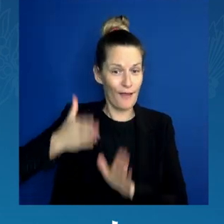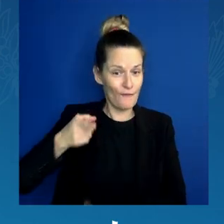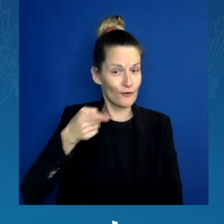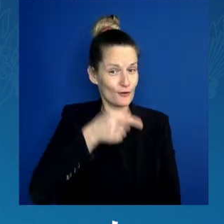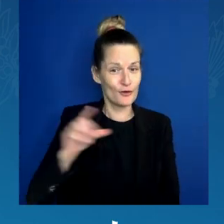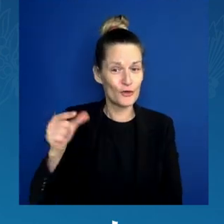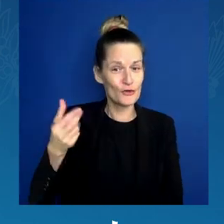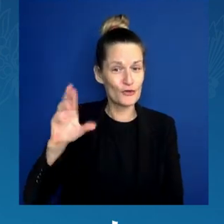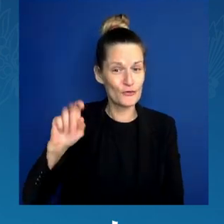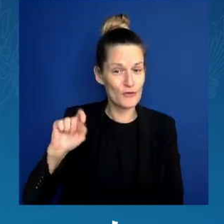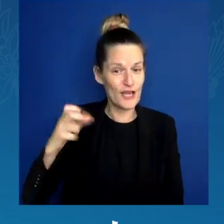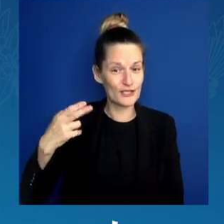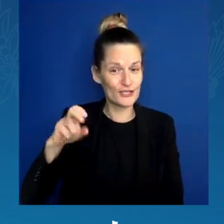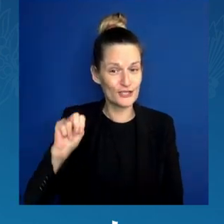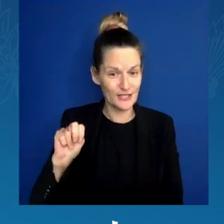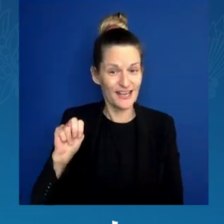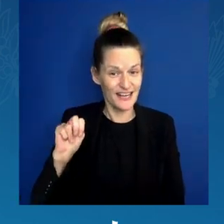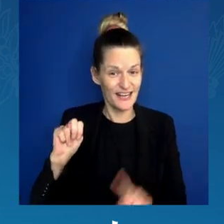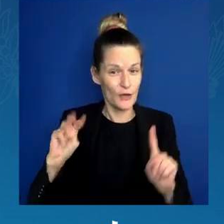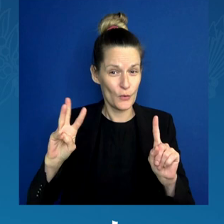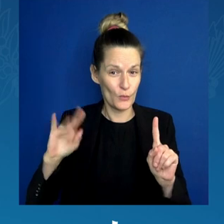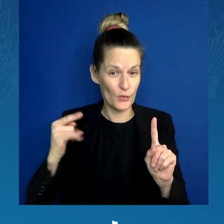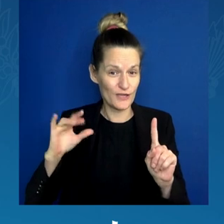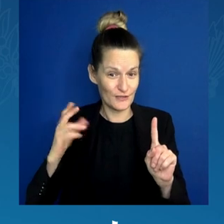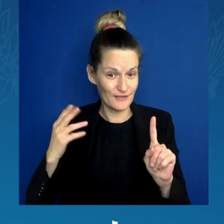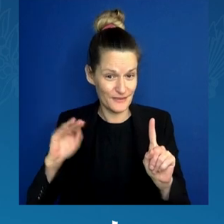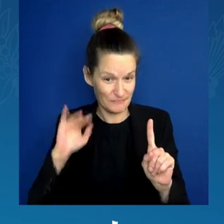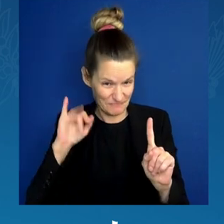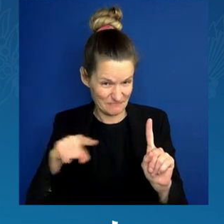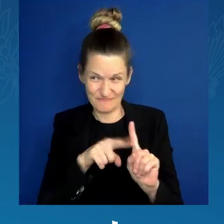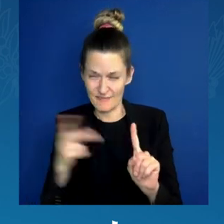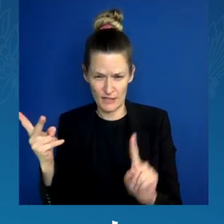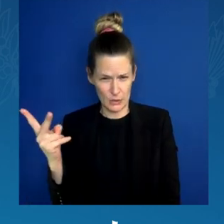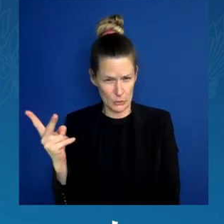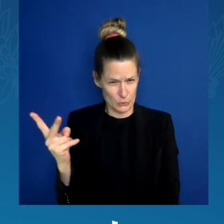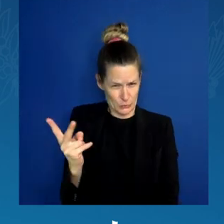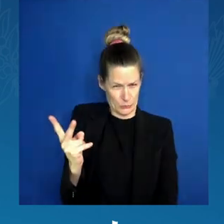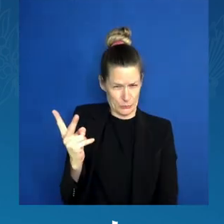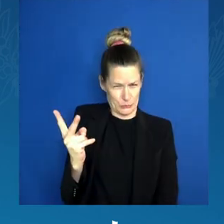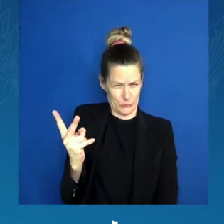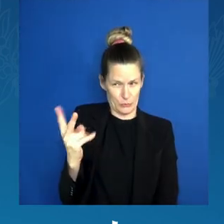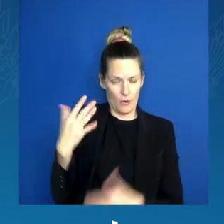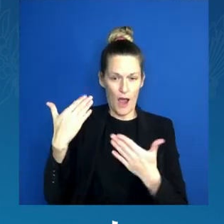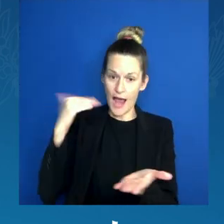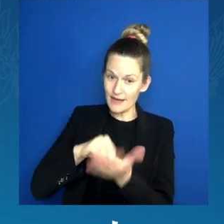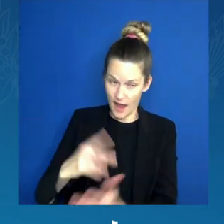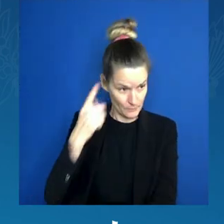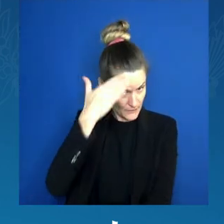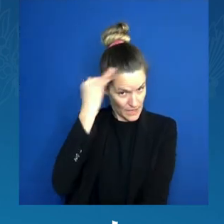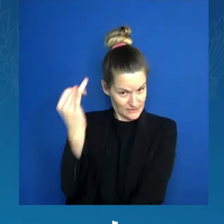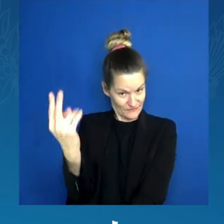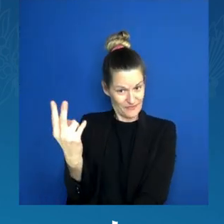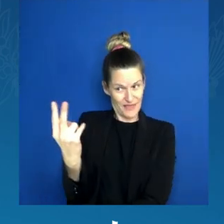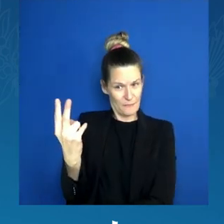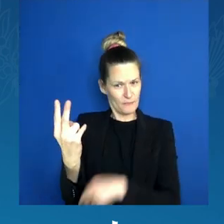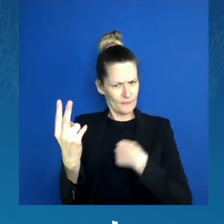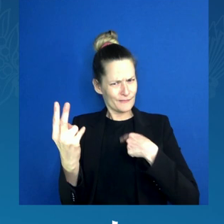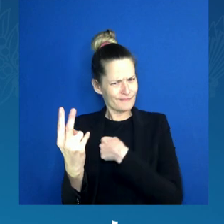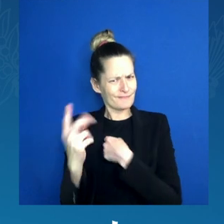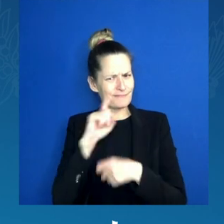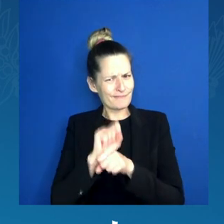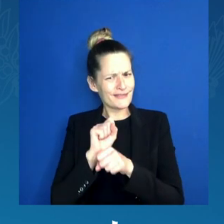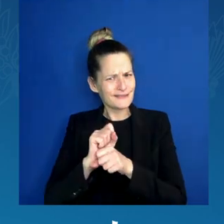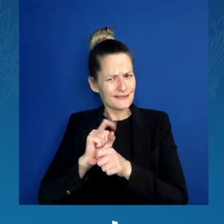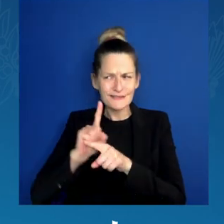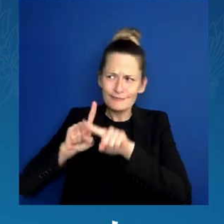So send them back to the State House, because we're counting on their partnership. But most of